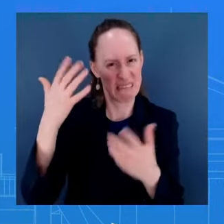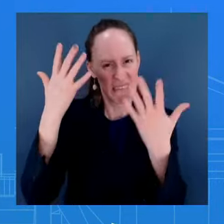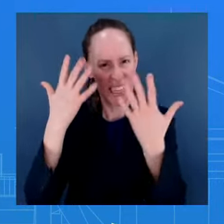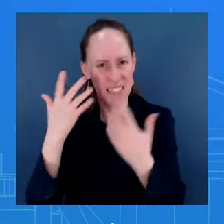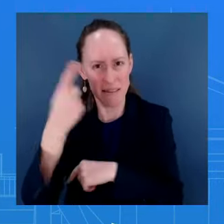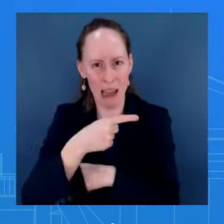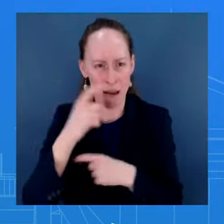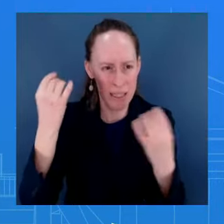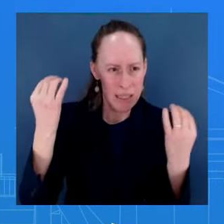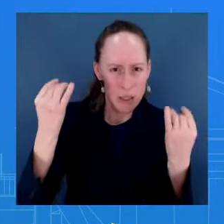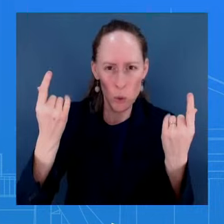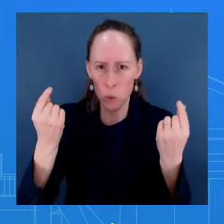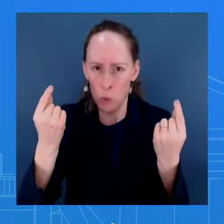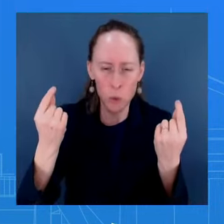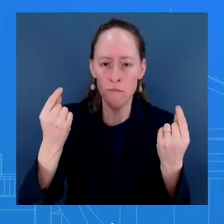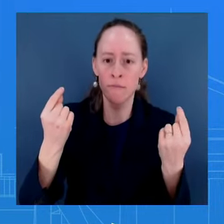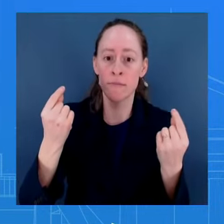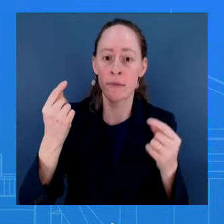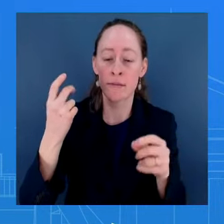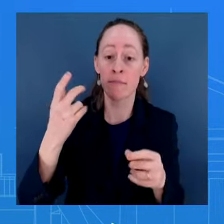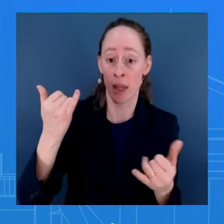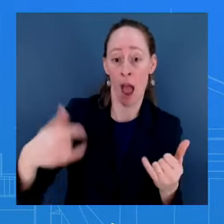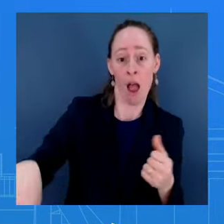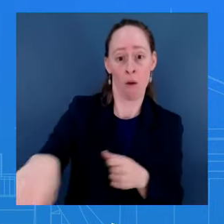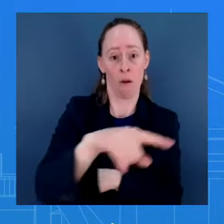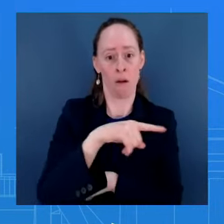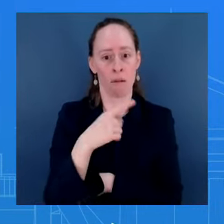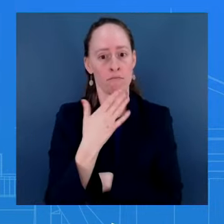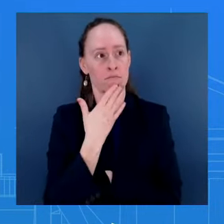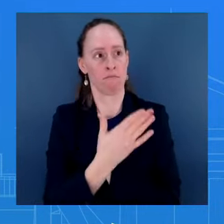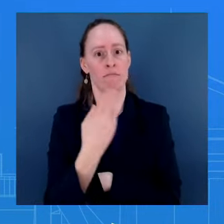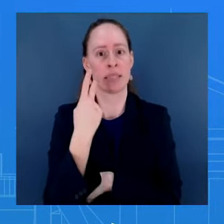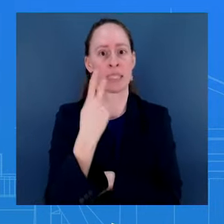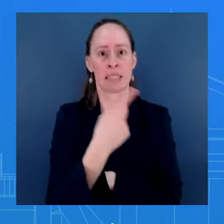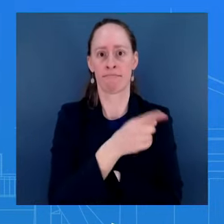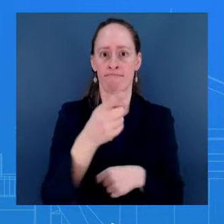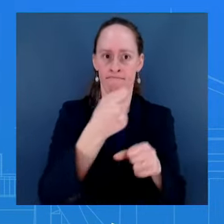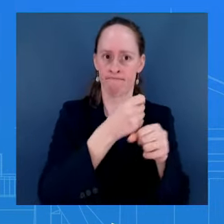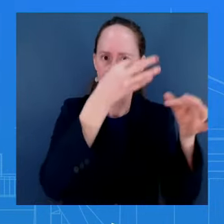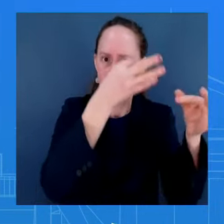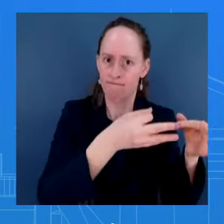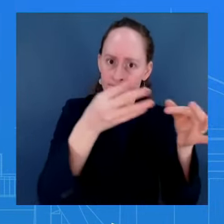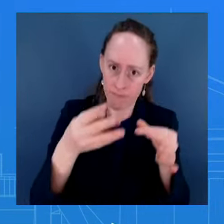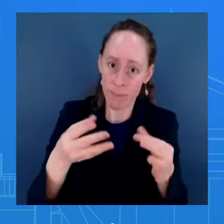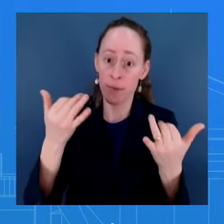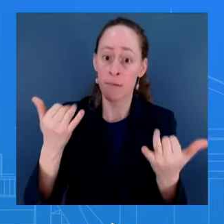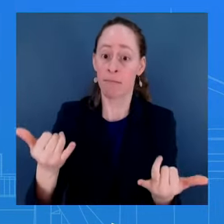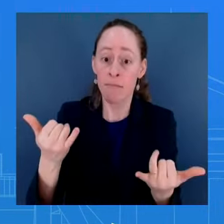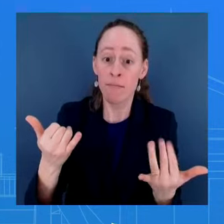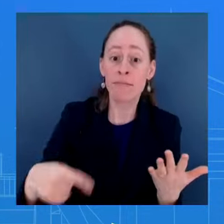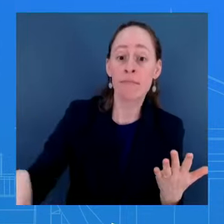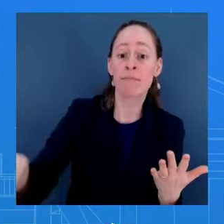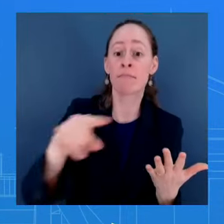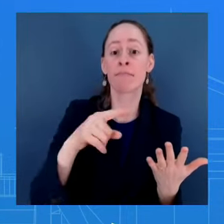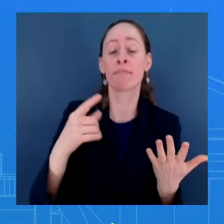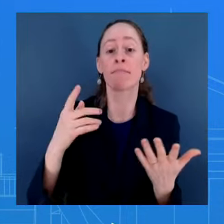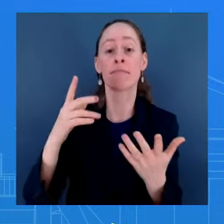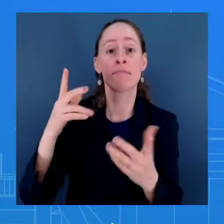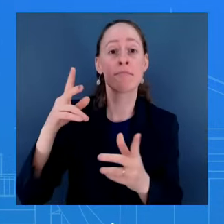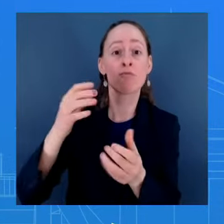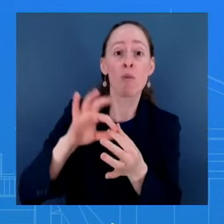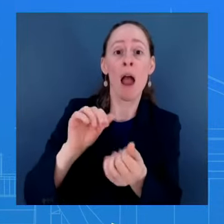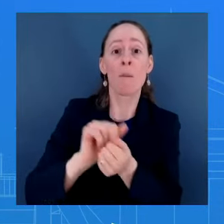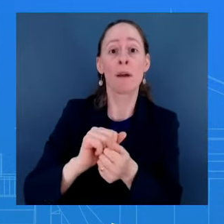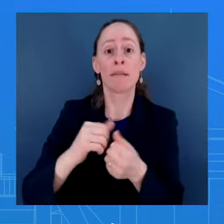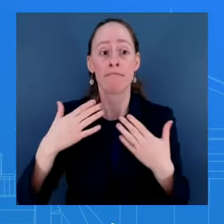President's going to talk about reproductive rights and fighting for that. And what we're seeing across the country, more than 300 bills